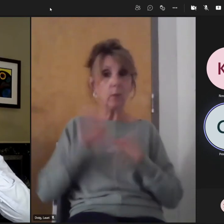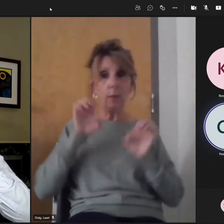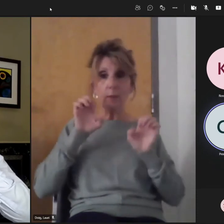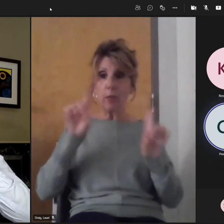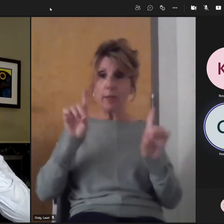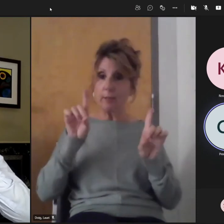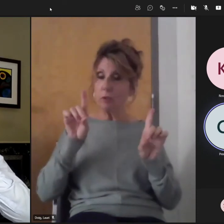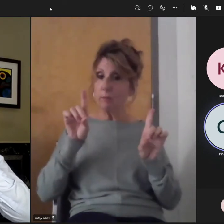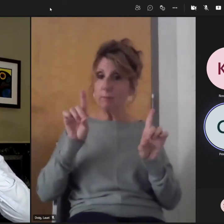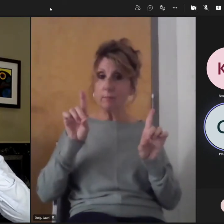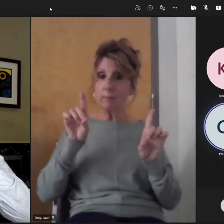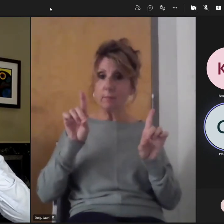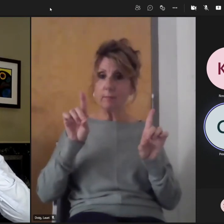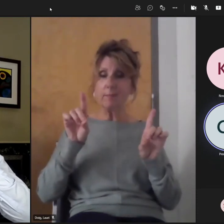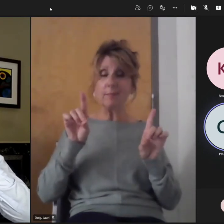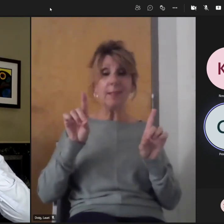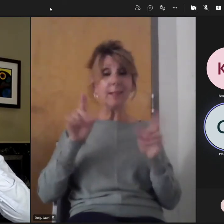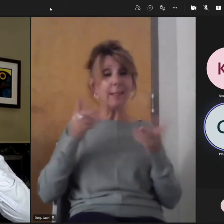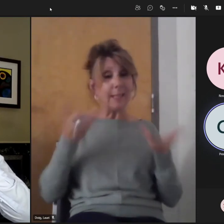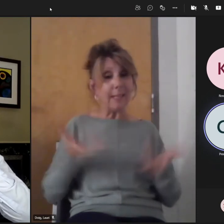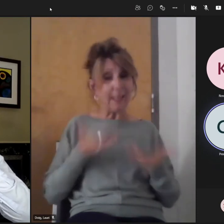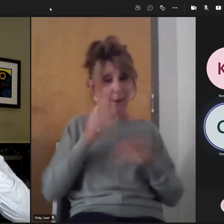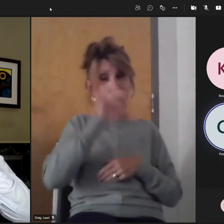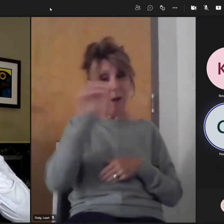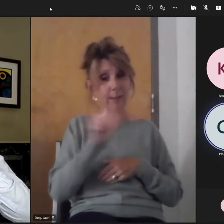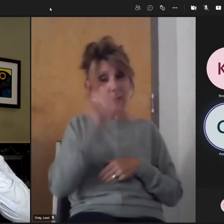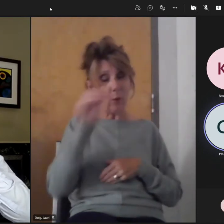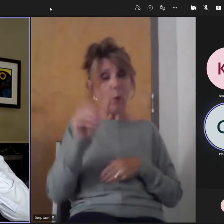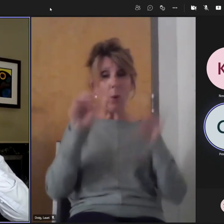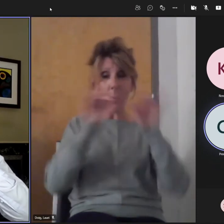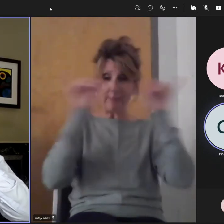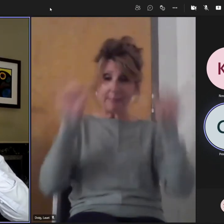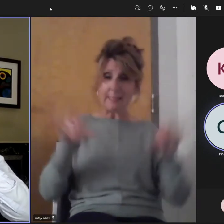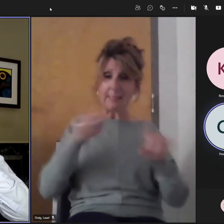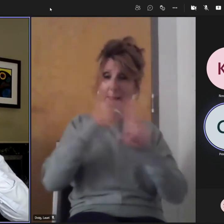education system here needs a lot of change.